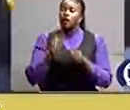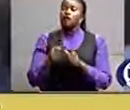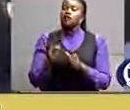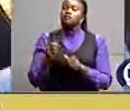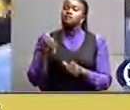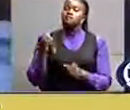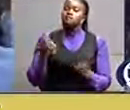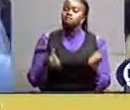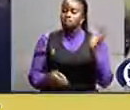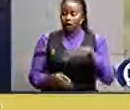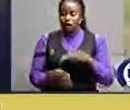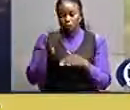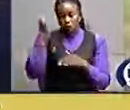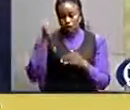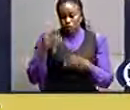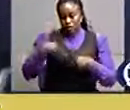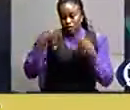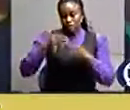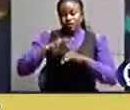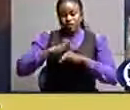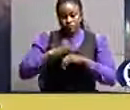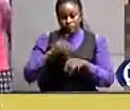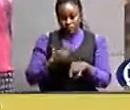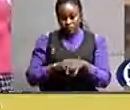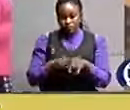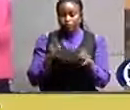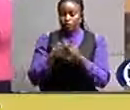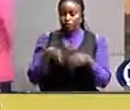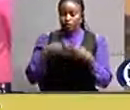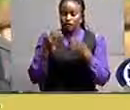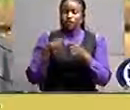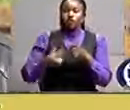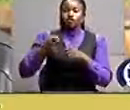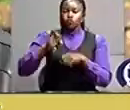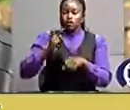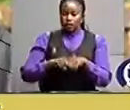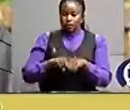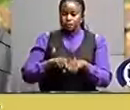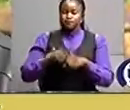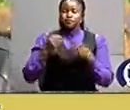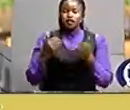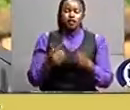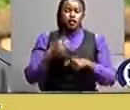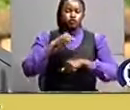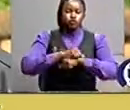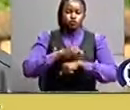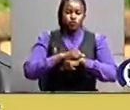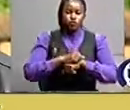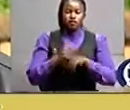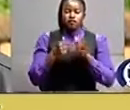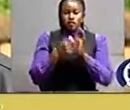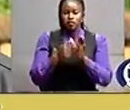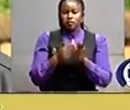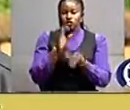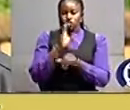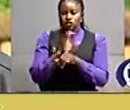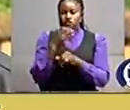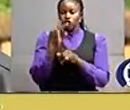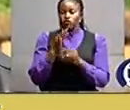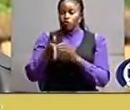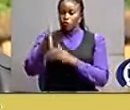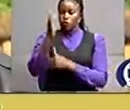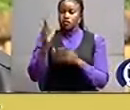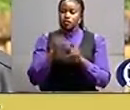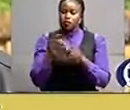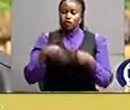for us we give them ample time, we give them extra time. Such schools of a setting like Church of God, we give a